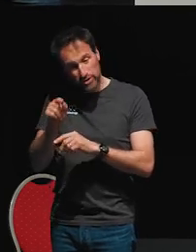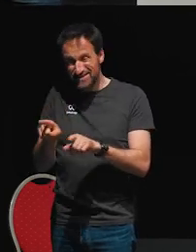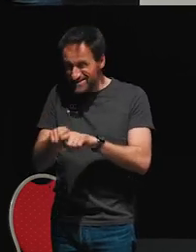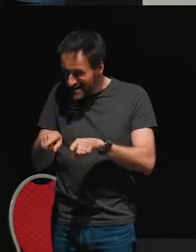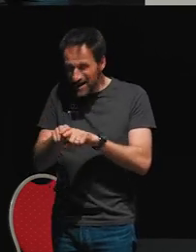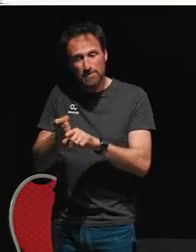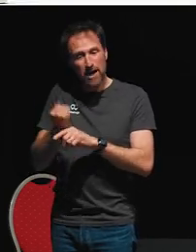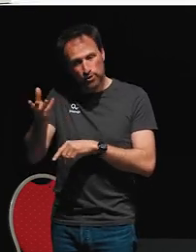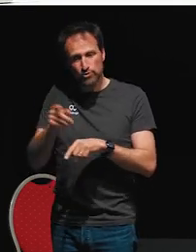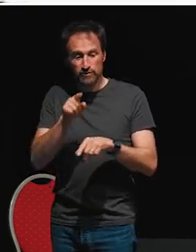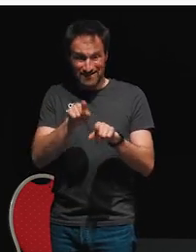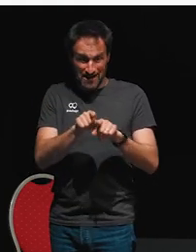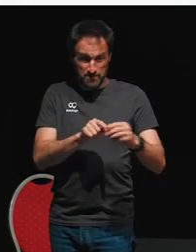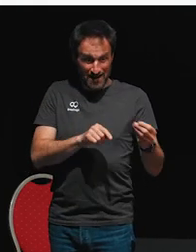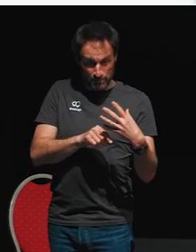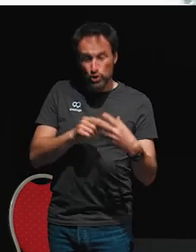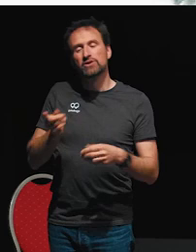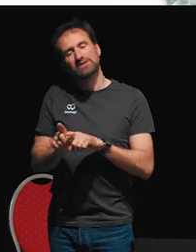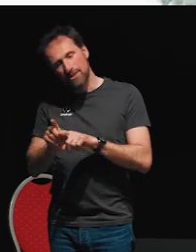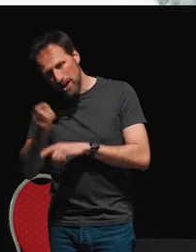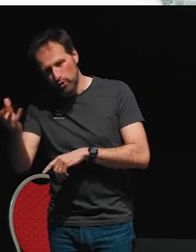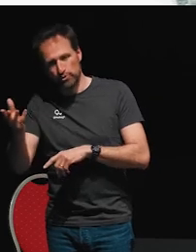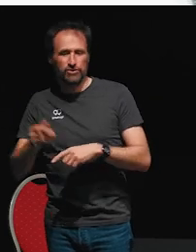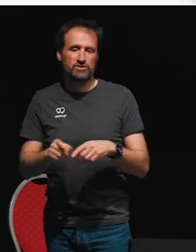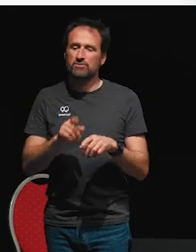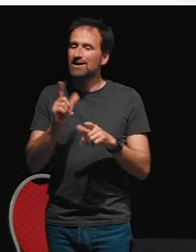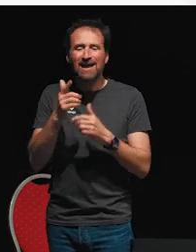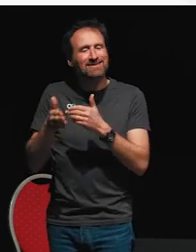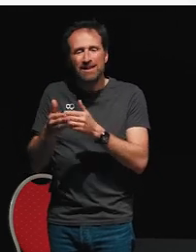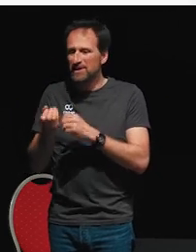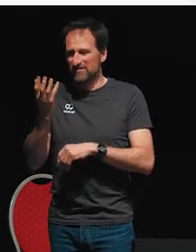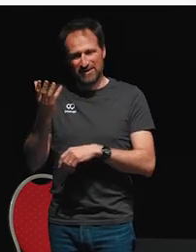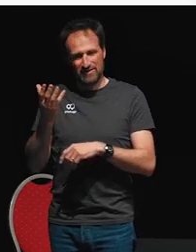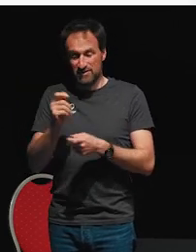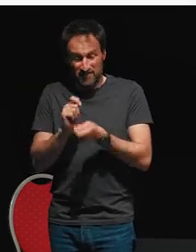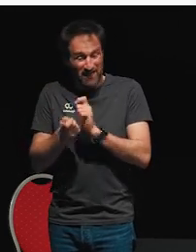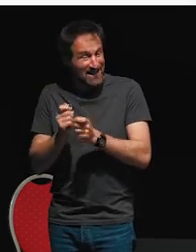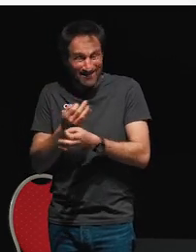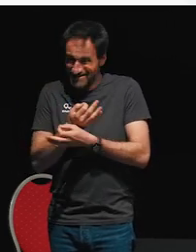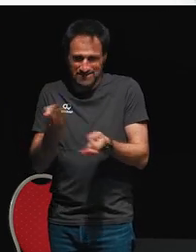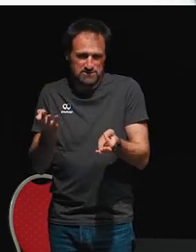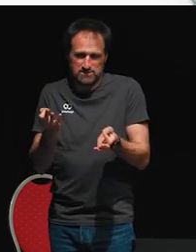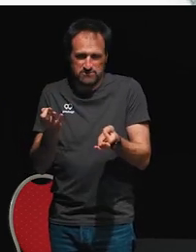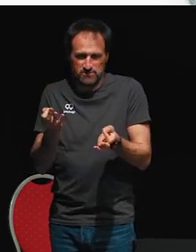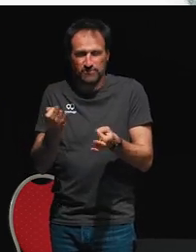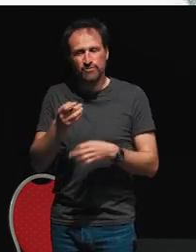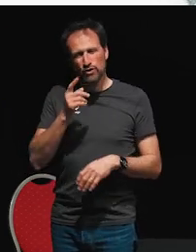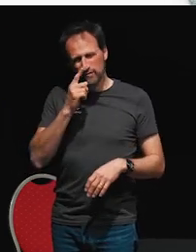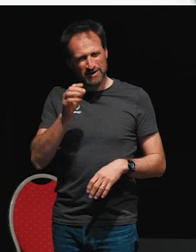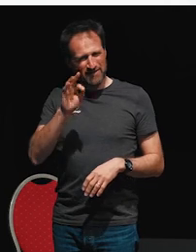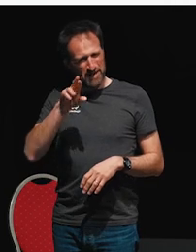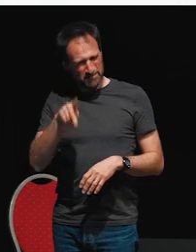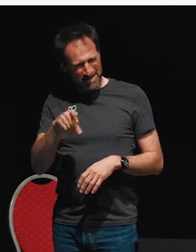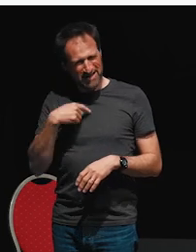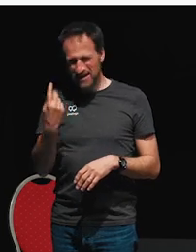input every time, and they have no side effects. So they don't change anything outside themselves. And the way we most often see this in FRP is